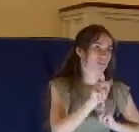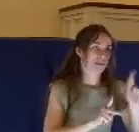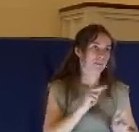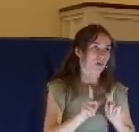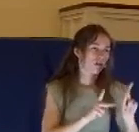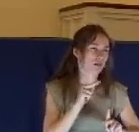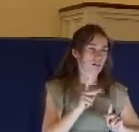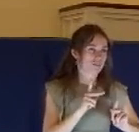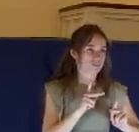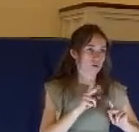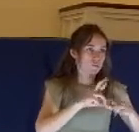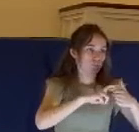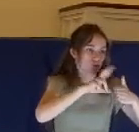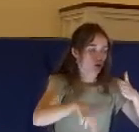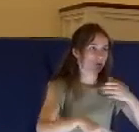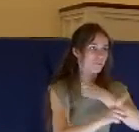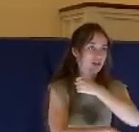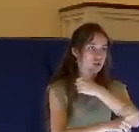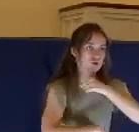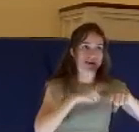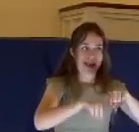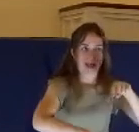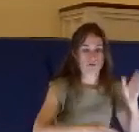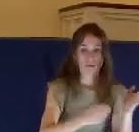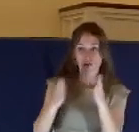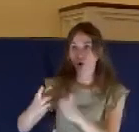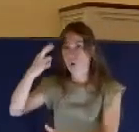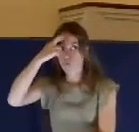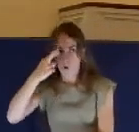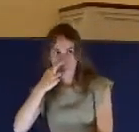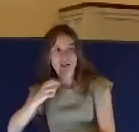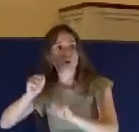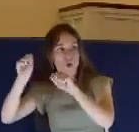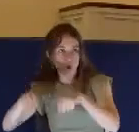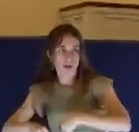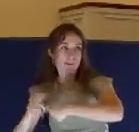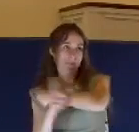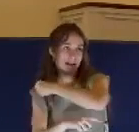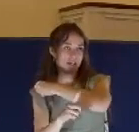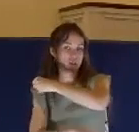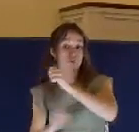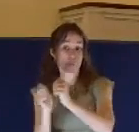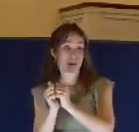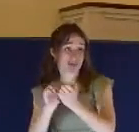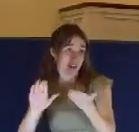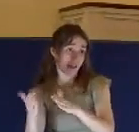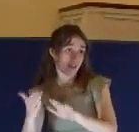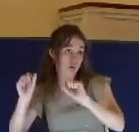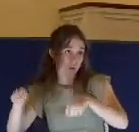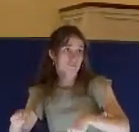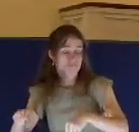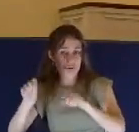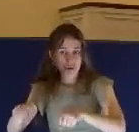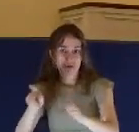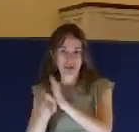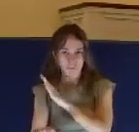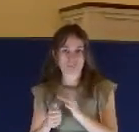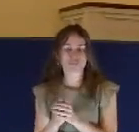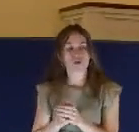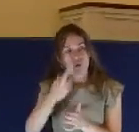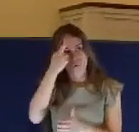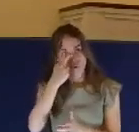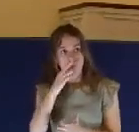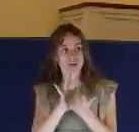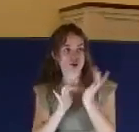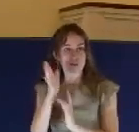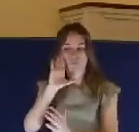had to decide whether or not a person lived or they died. And so in the Roman trial, Jesus will stand before Pilate. But first we see the